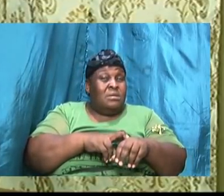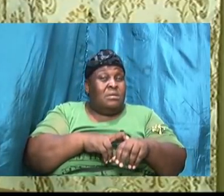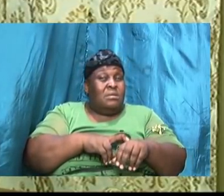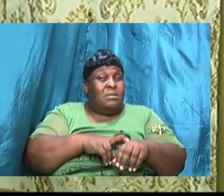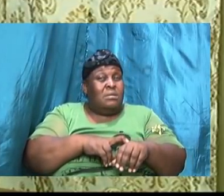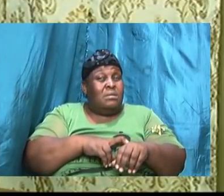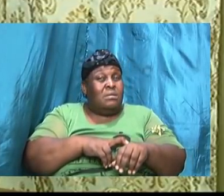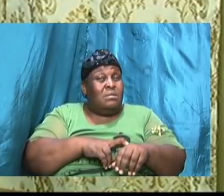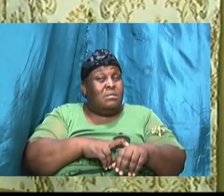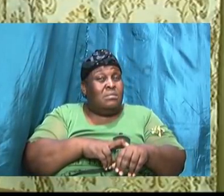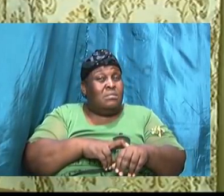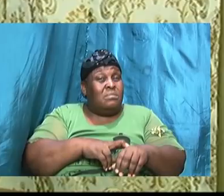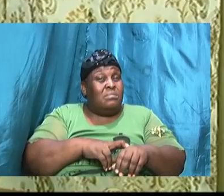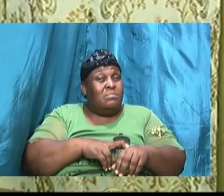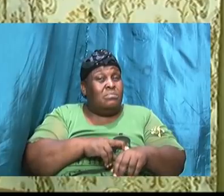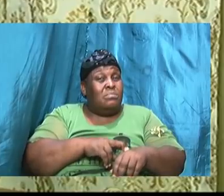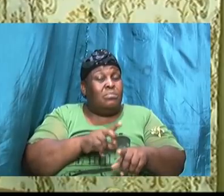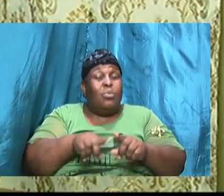did not